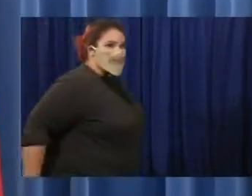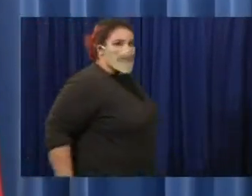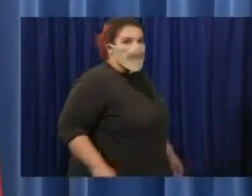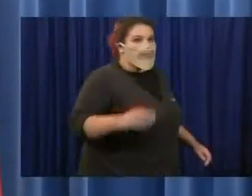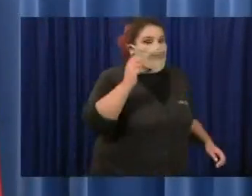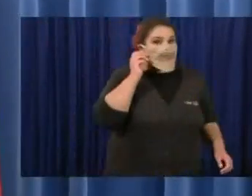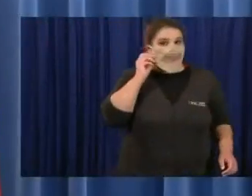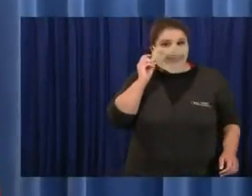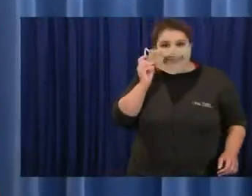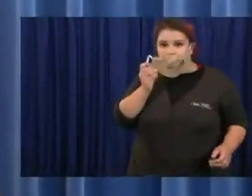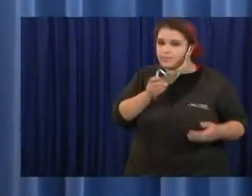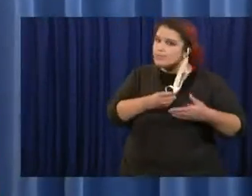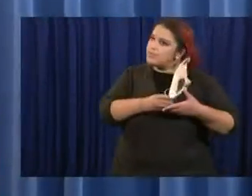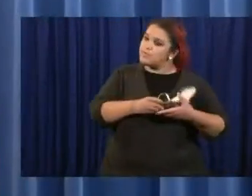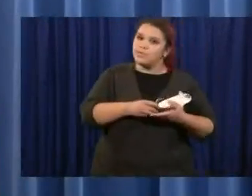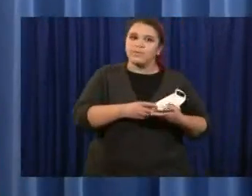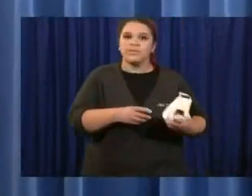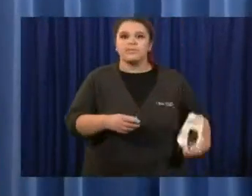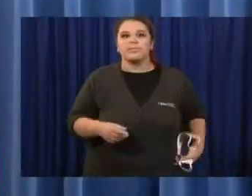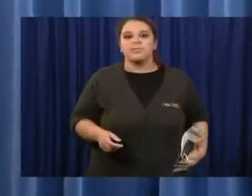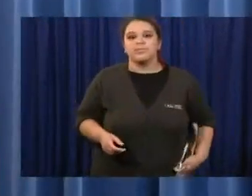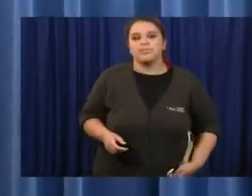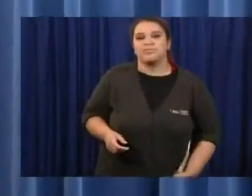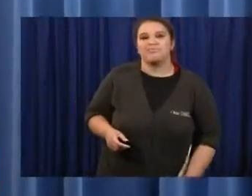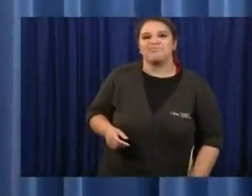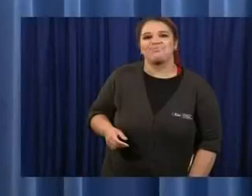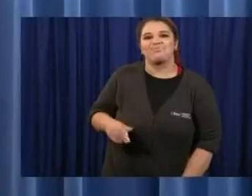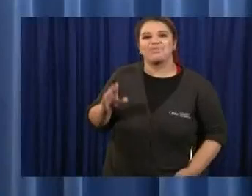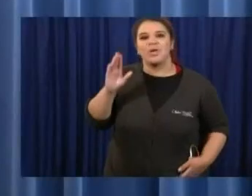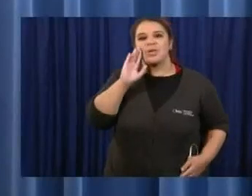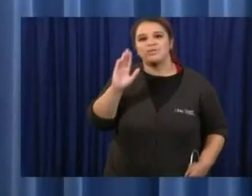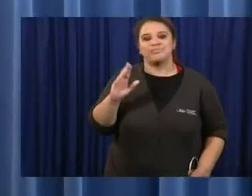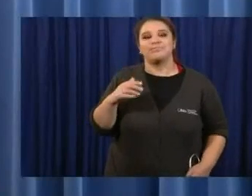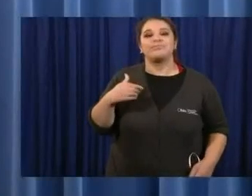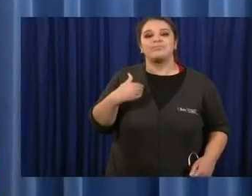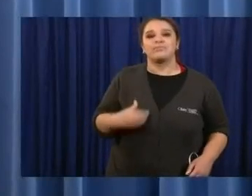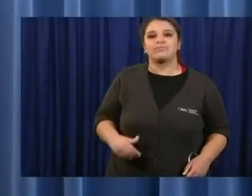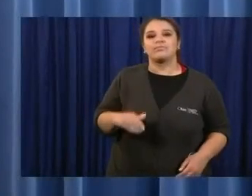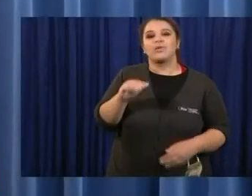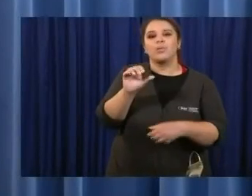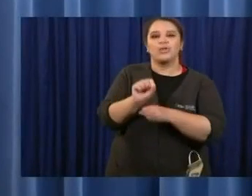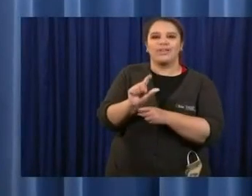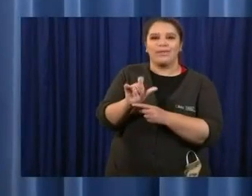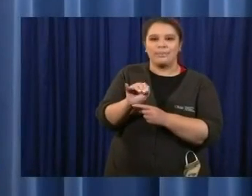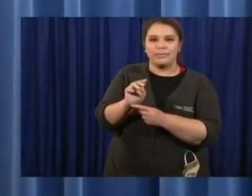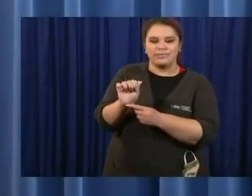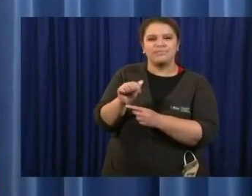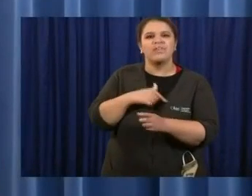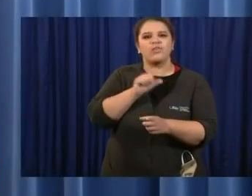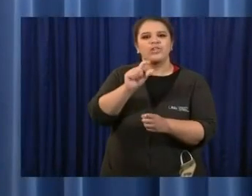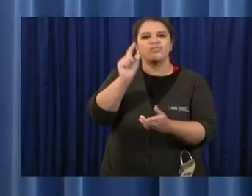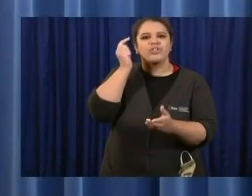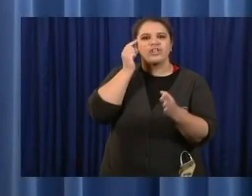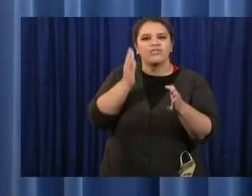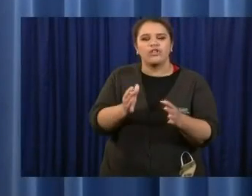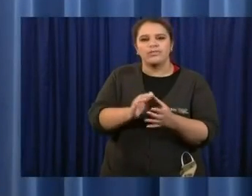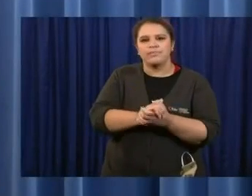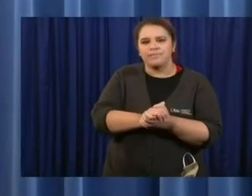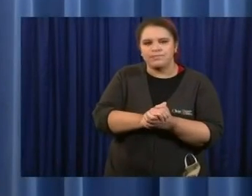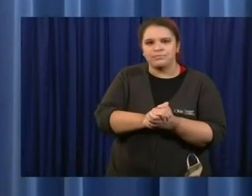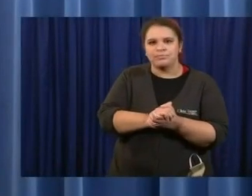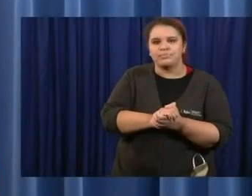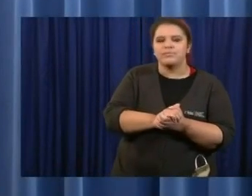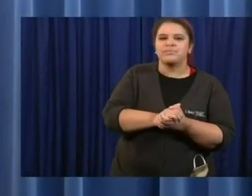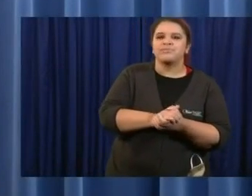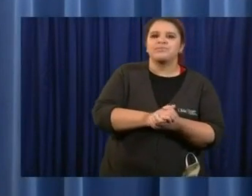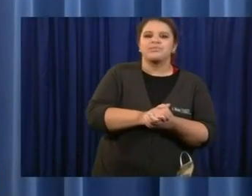Hello, everyone. Aron Hamme, WLIO in Lima. Governor, my question's for you. What sort of criteria has the state